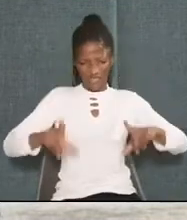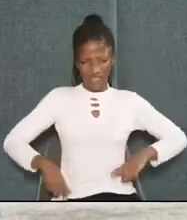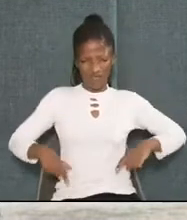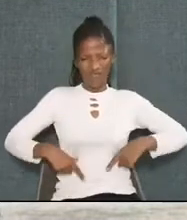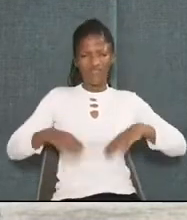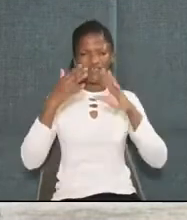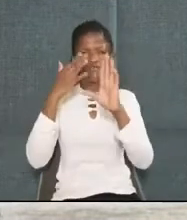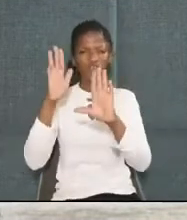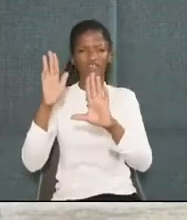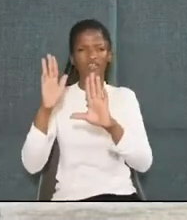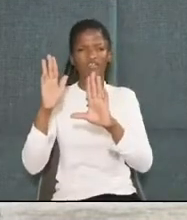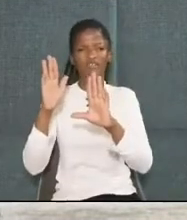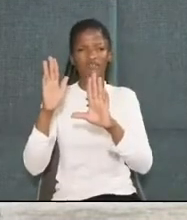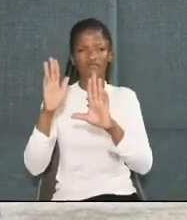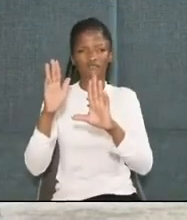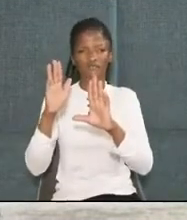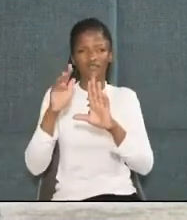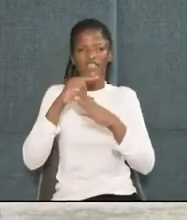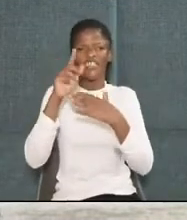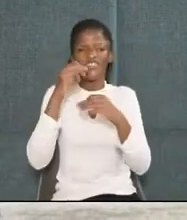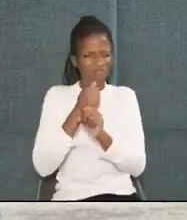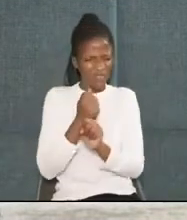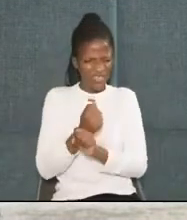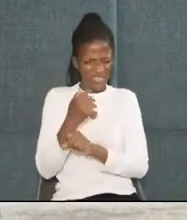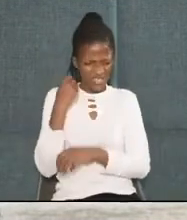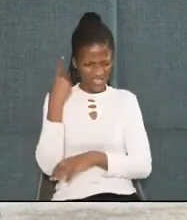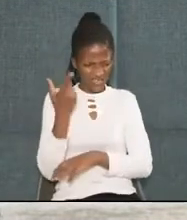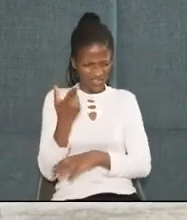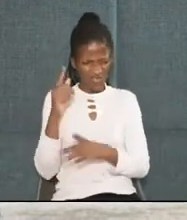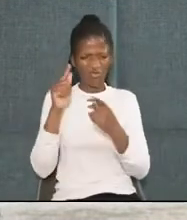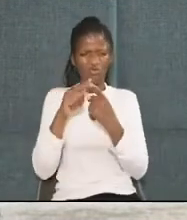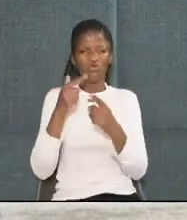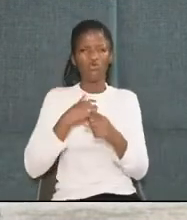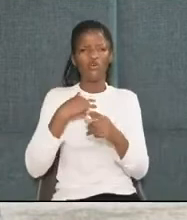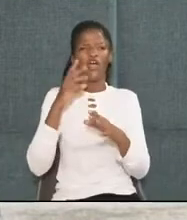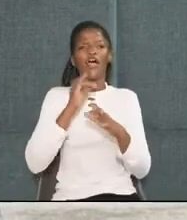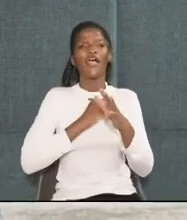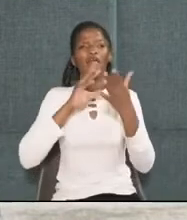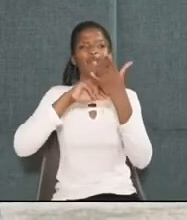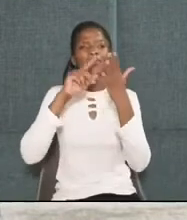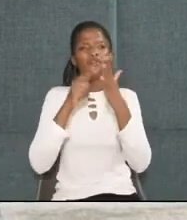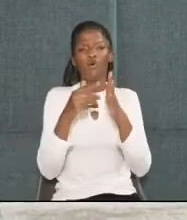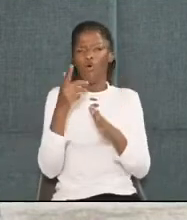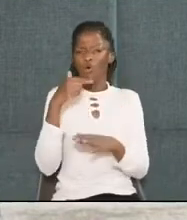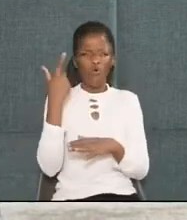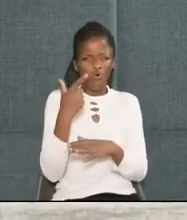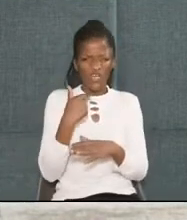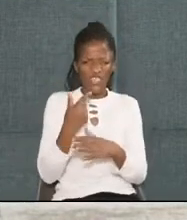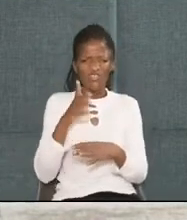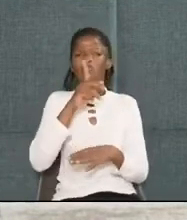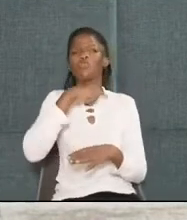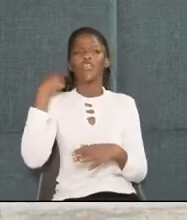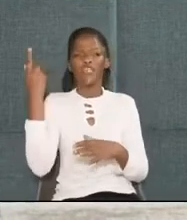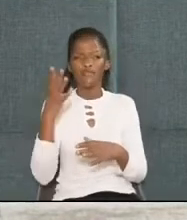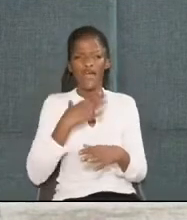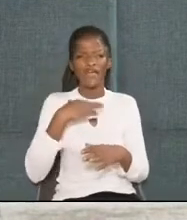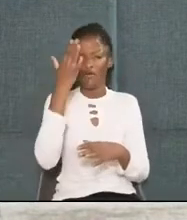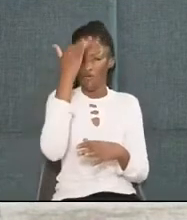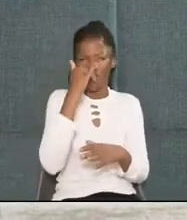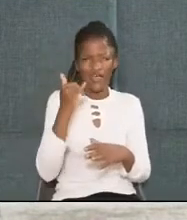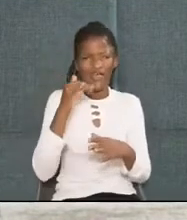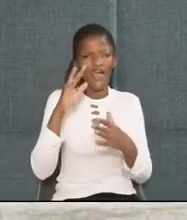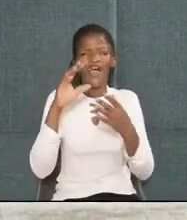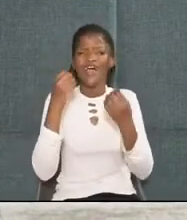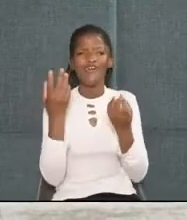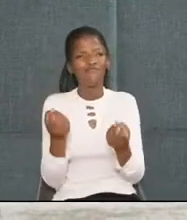Hear that, Philip. Does it make any sense to you? I mean, who wanted to slaughter him? And why? I have